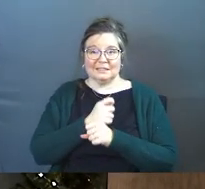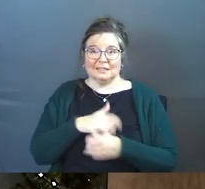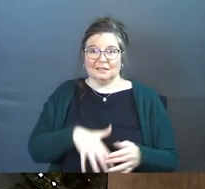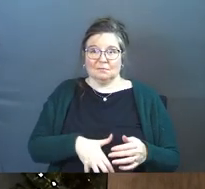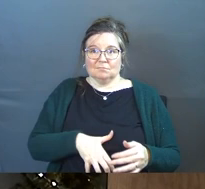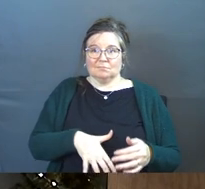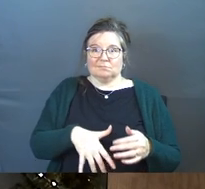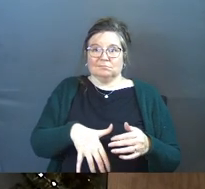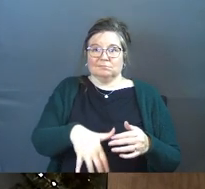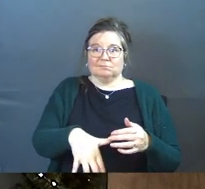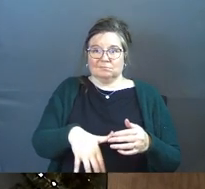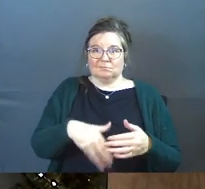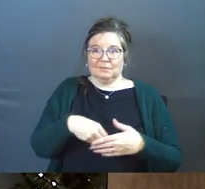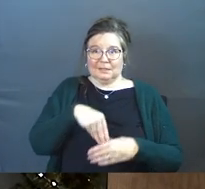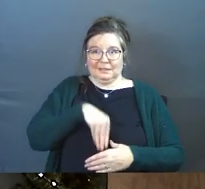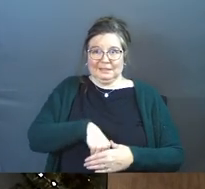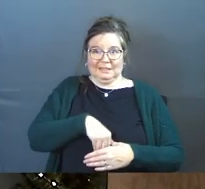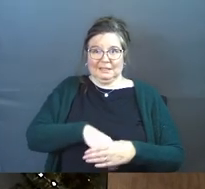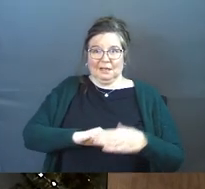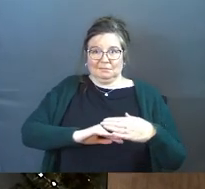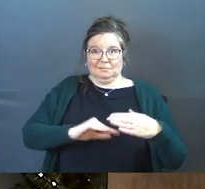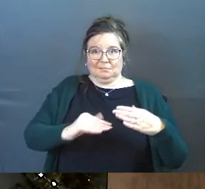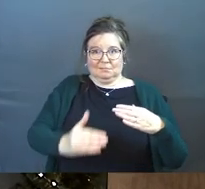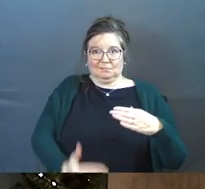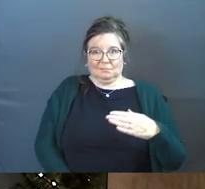carry their children in their womb.